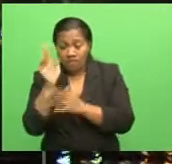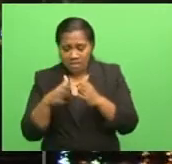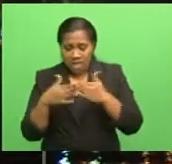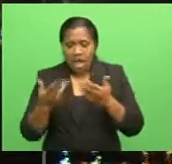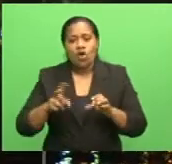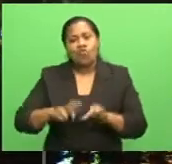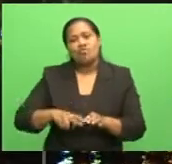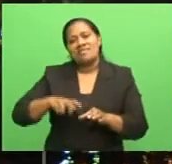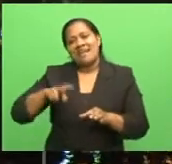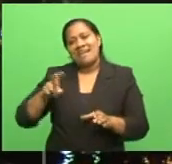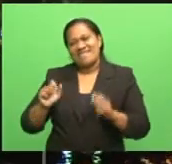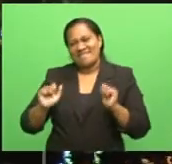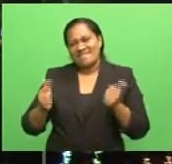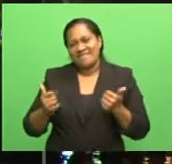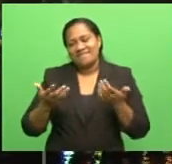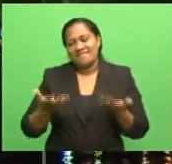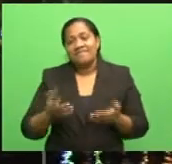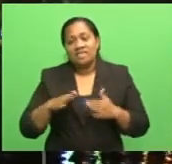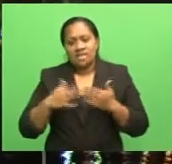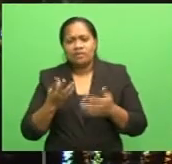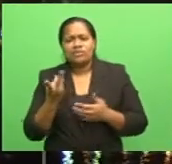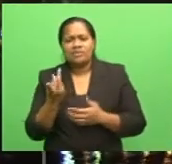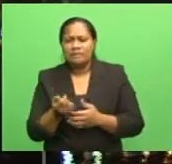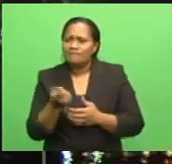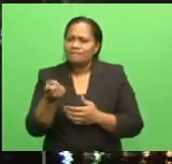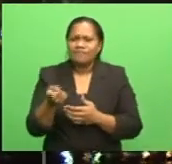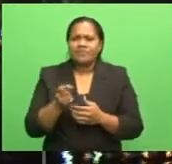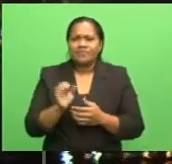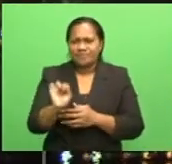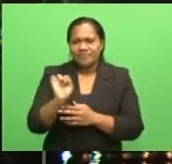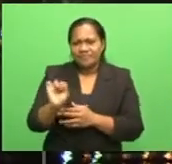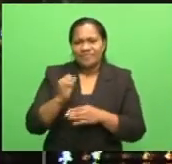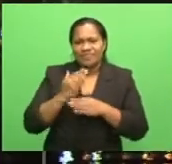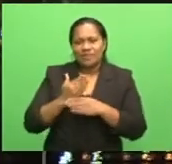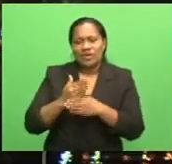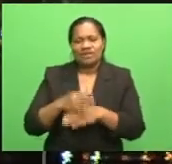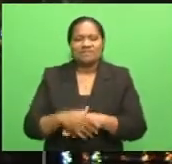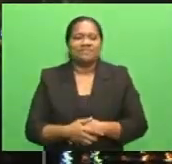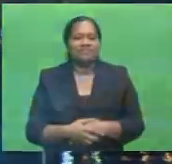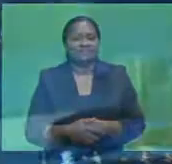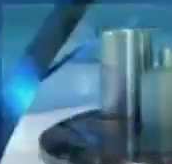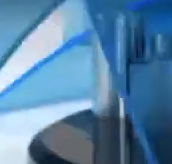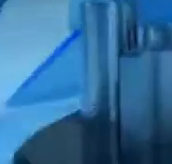and shares some of the highlights of his career. Lina Rees with the details.